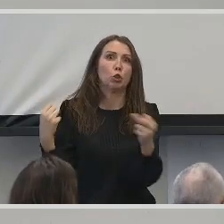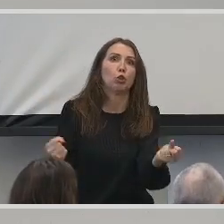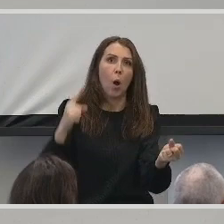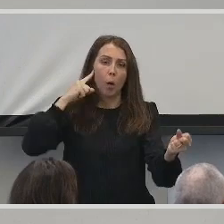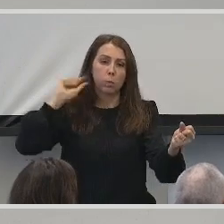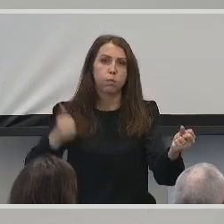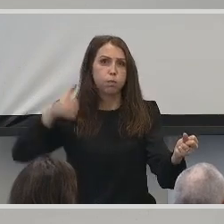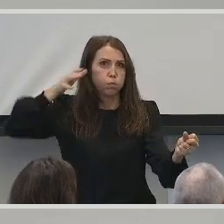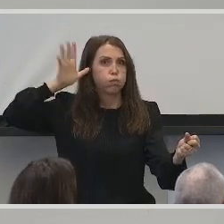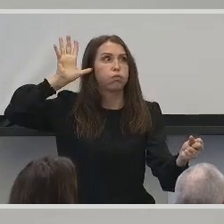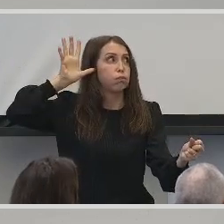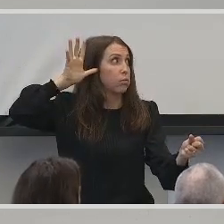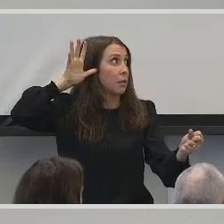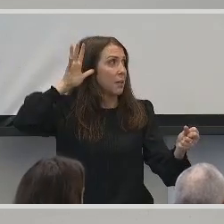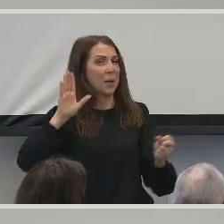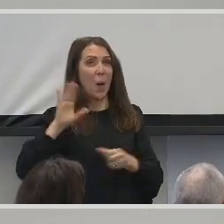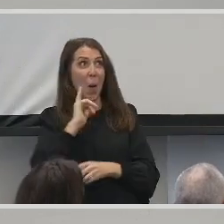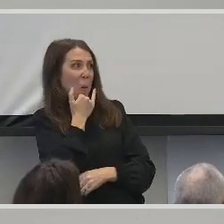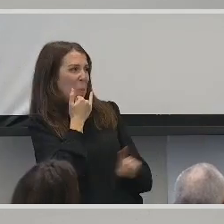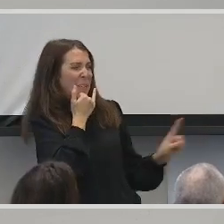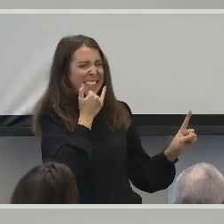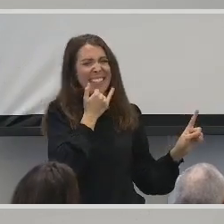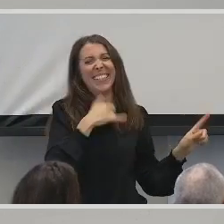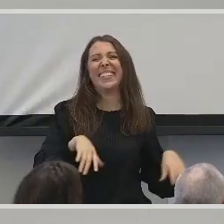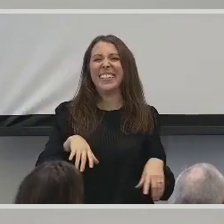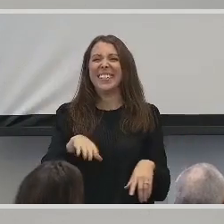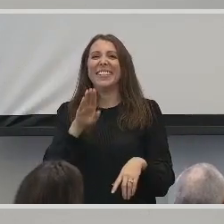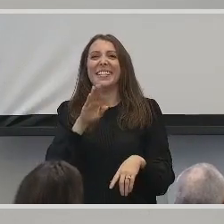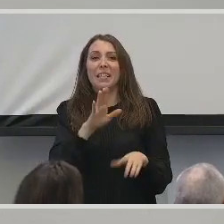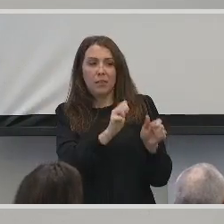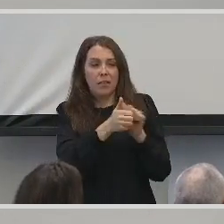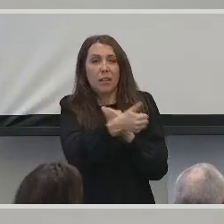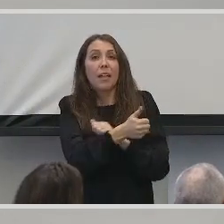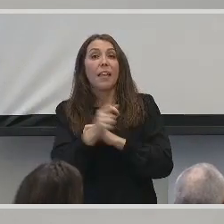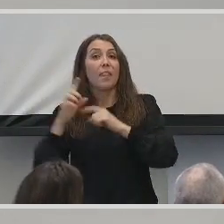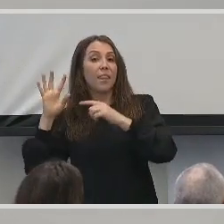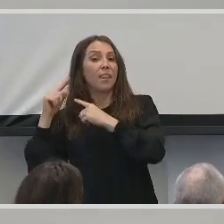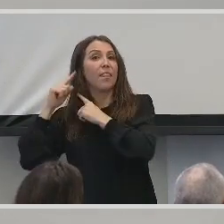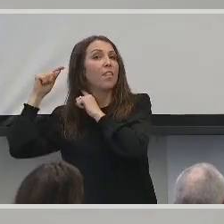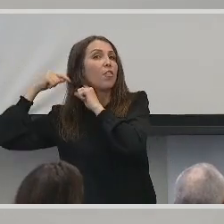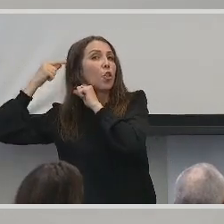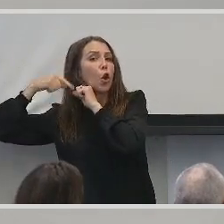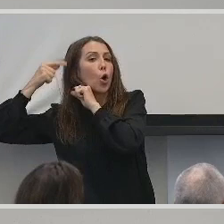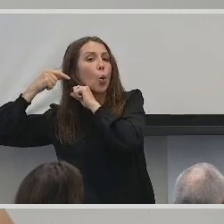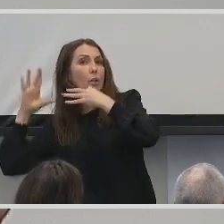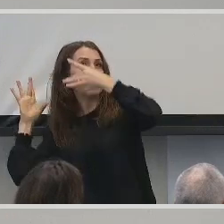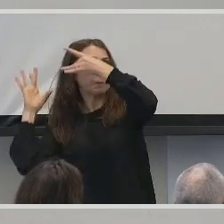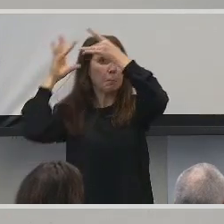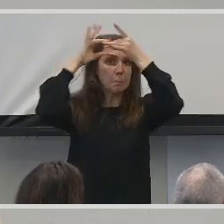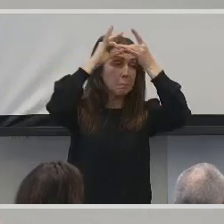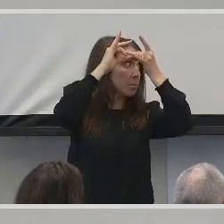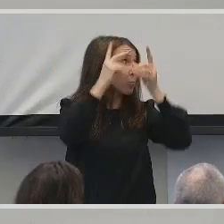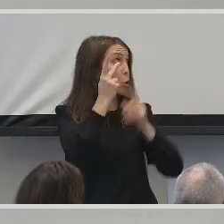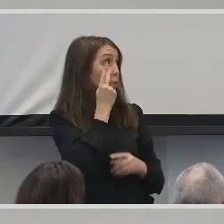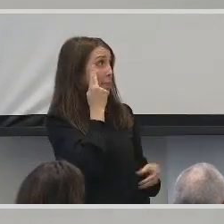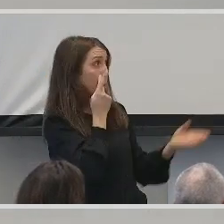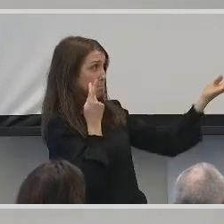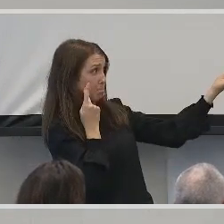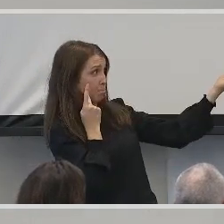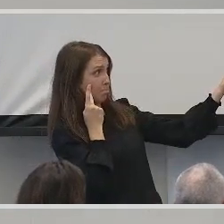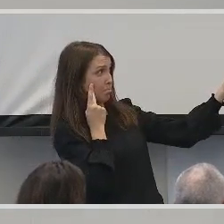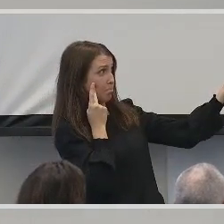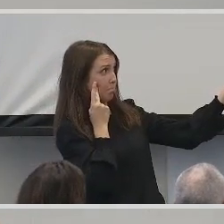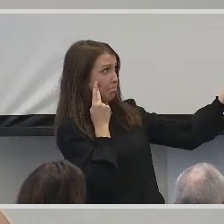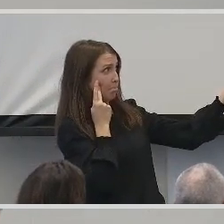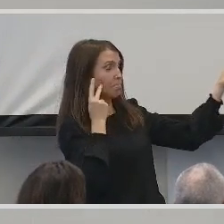bypassing the damaged cochlear and includes the external speech processor. So you can see it's